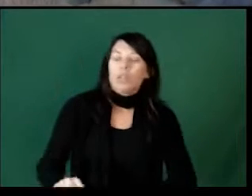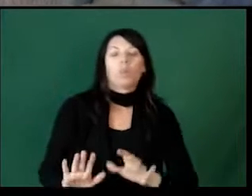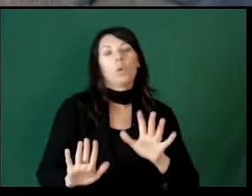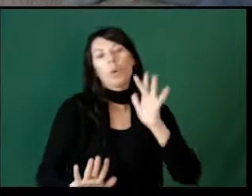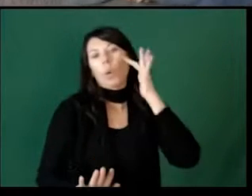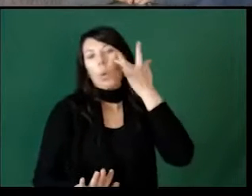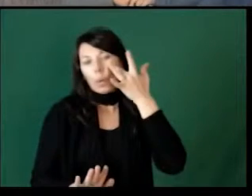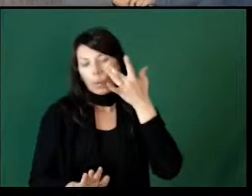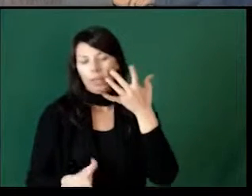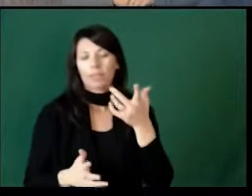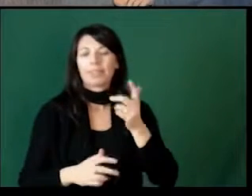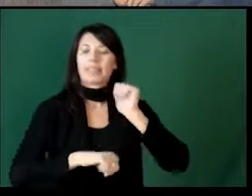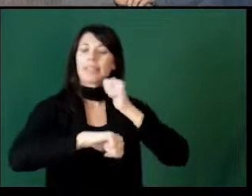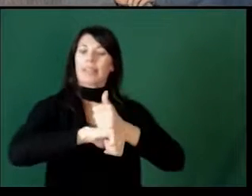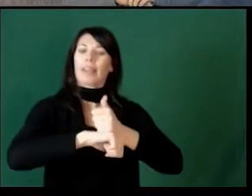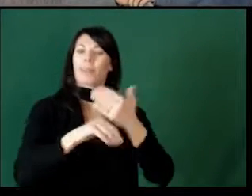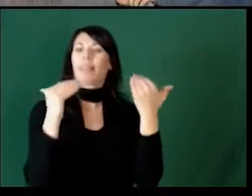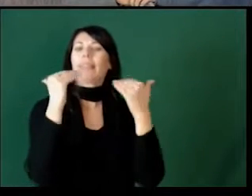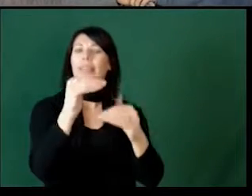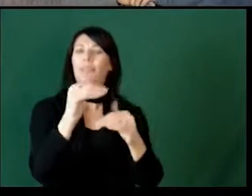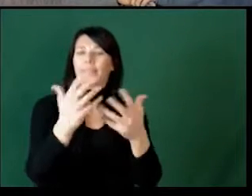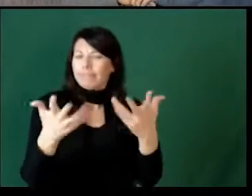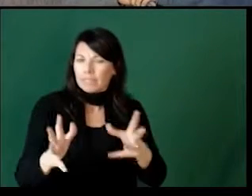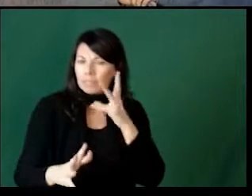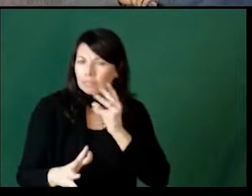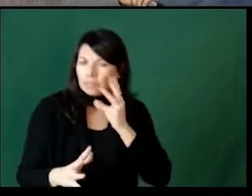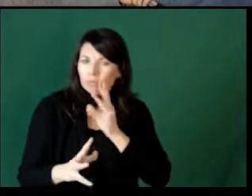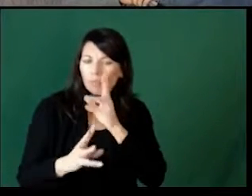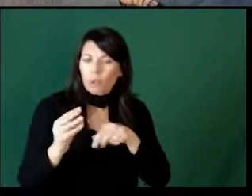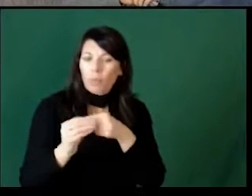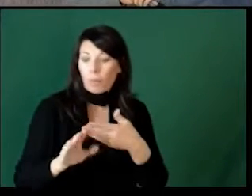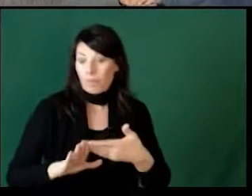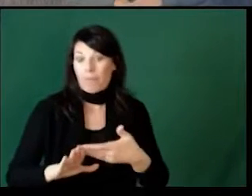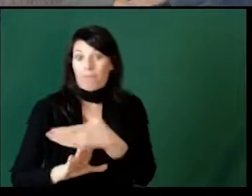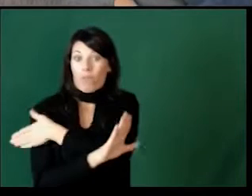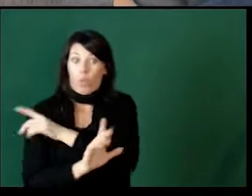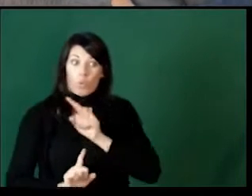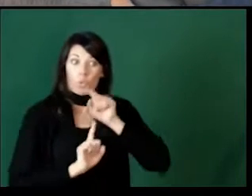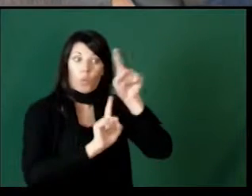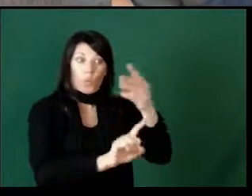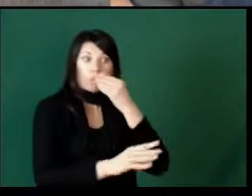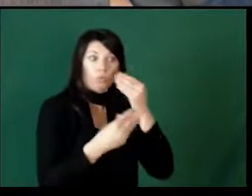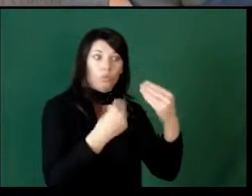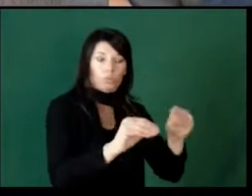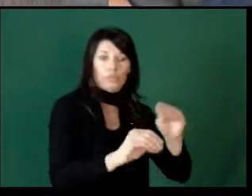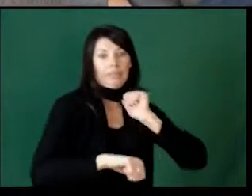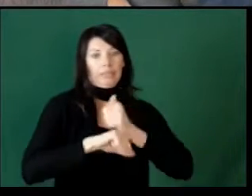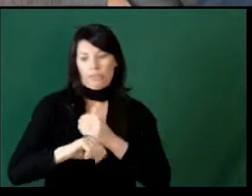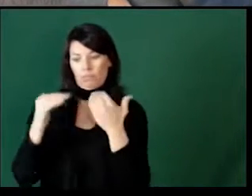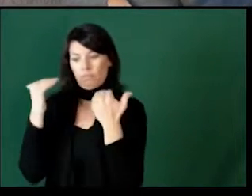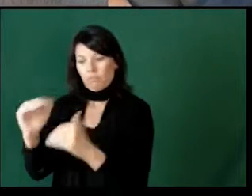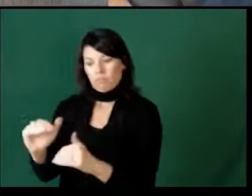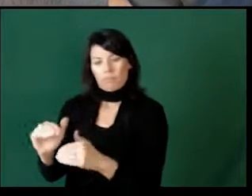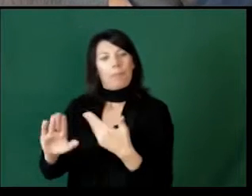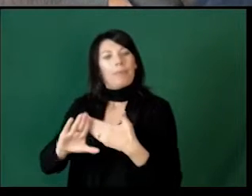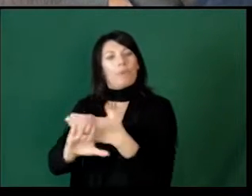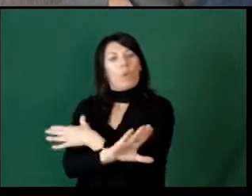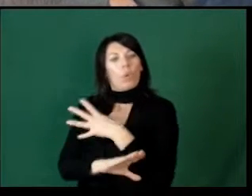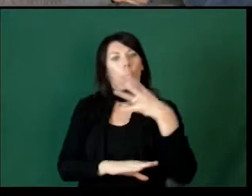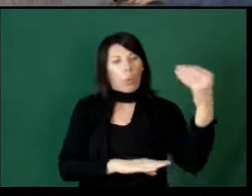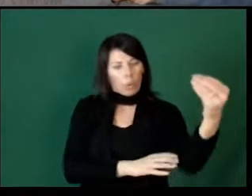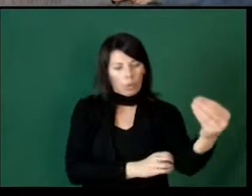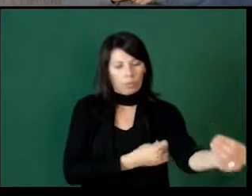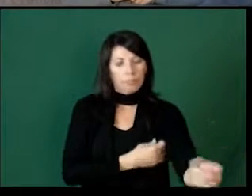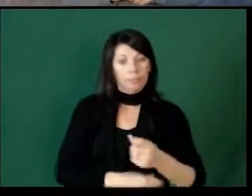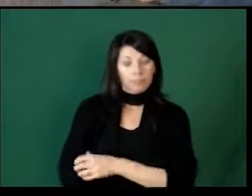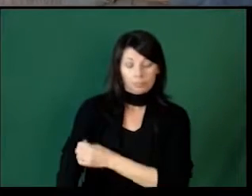this down, whatever. Setting up those limits like we talked about before you go on your outing can save you a lot of time in the long run.